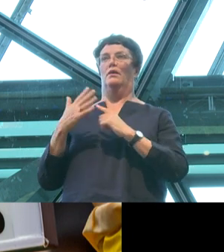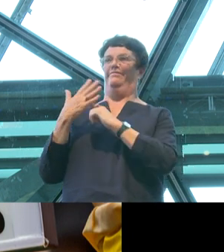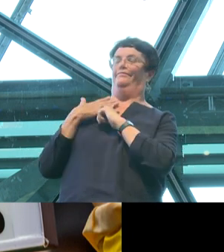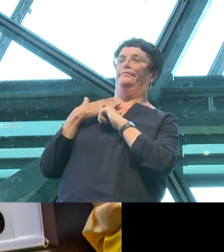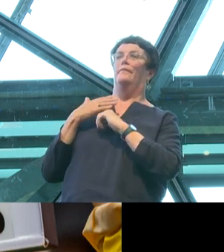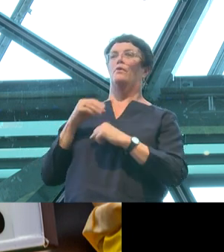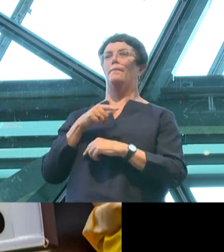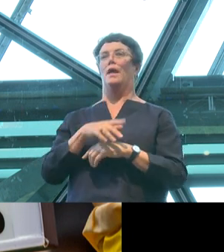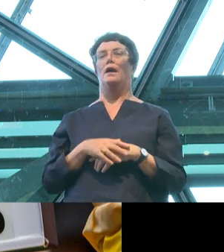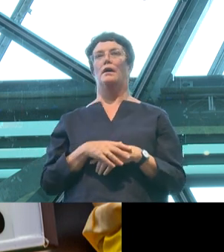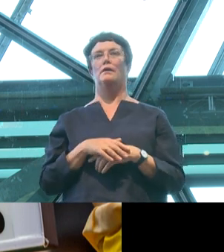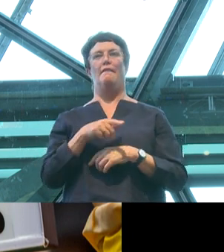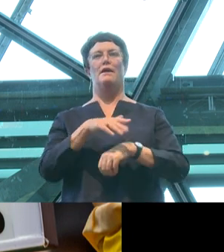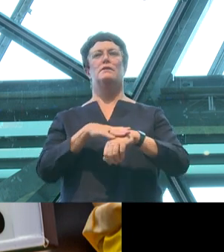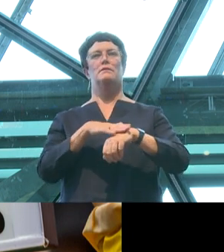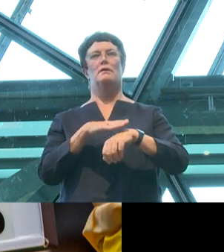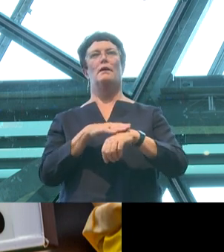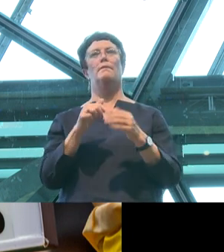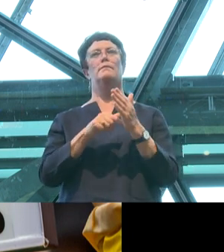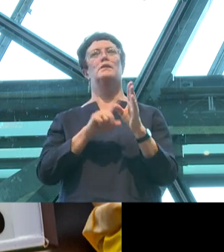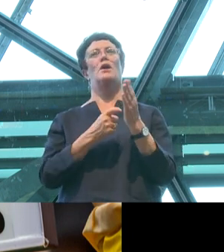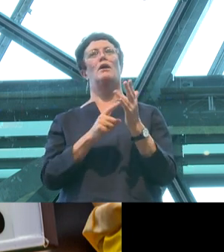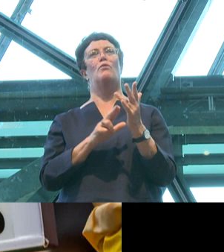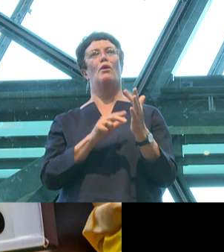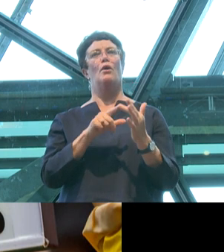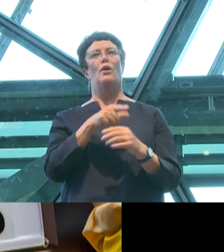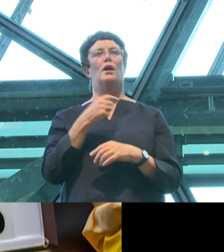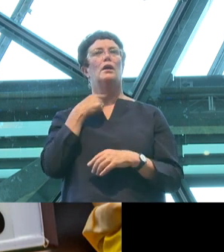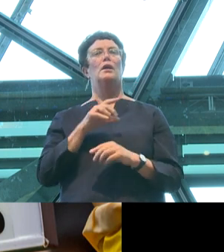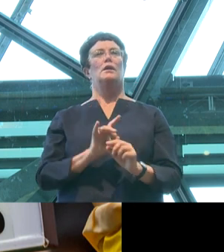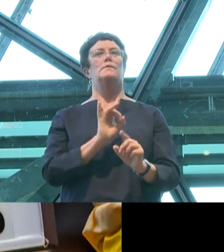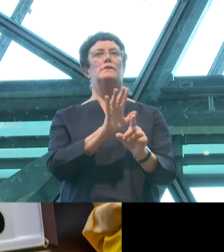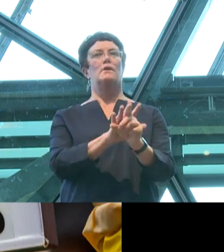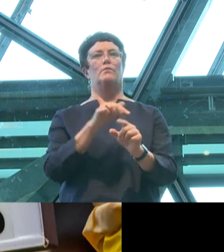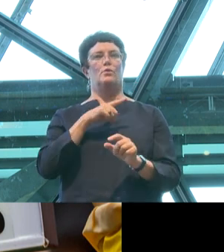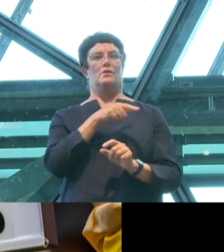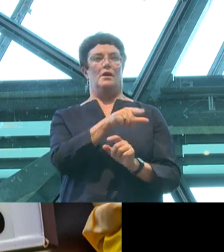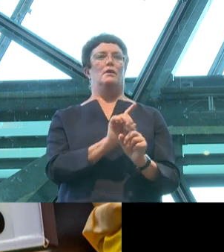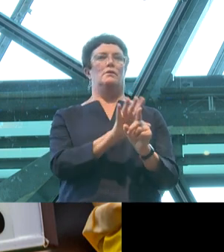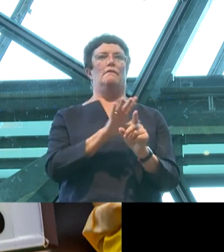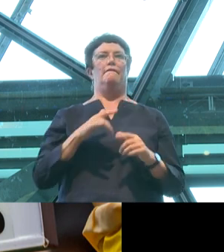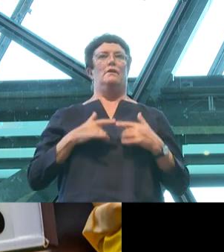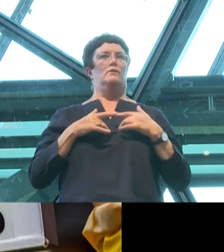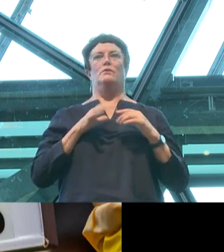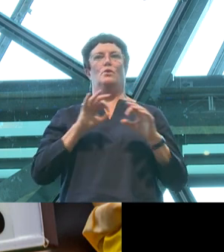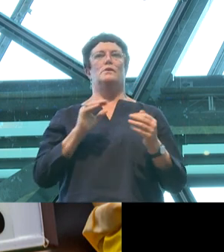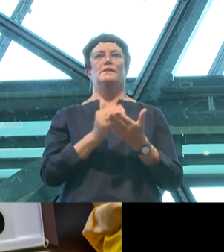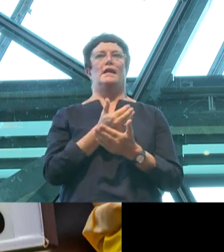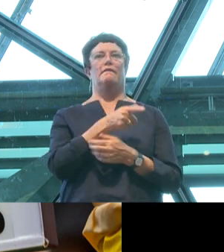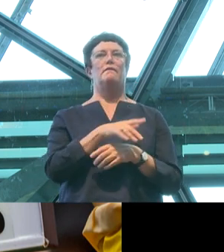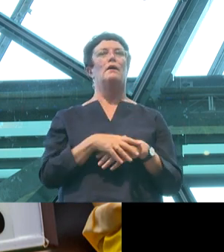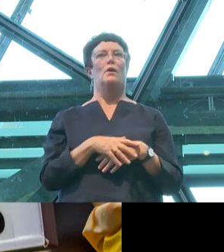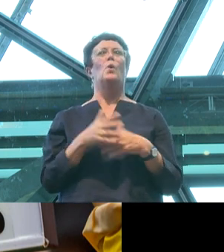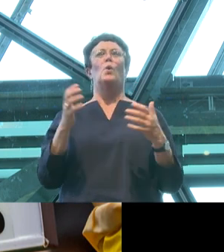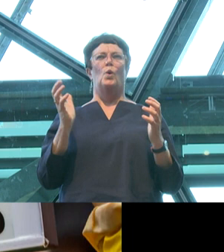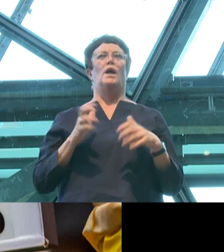had allegedly killed himself because he felt unsafe. That anger really boiled over. I was really stricken